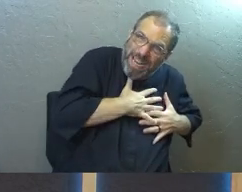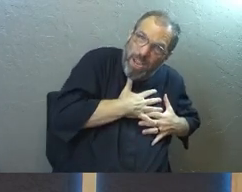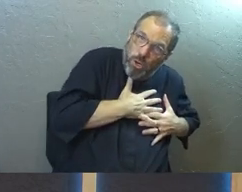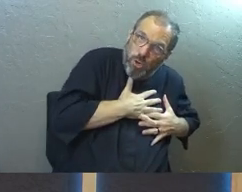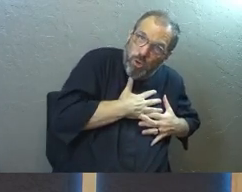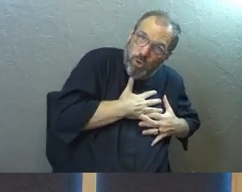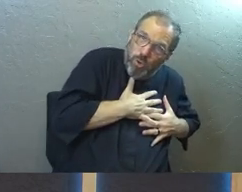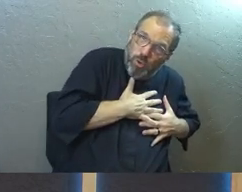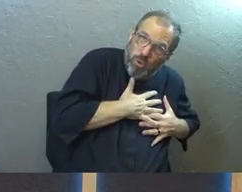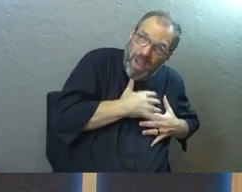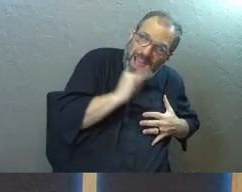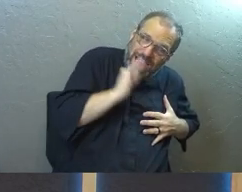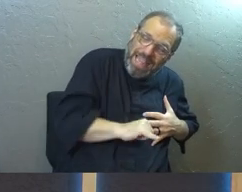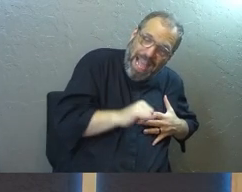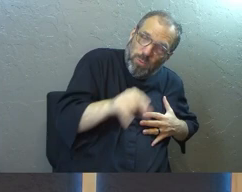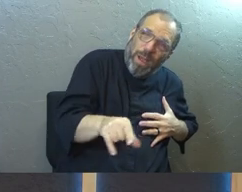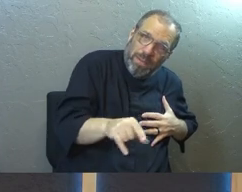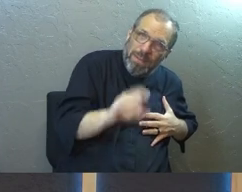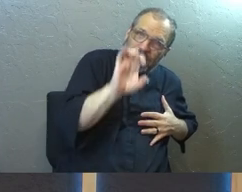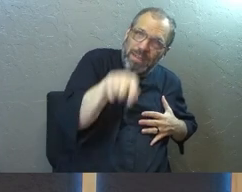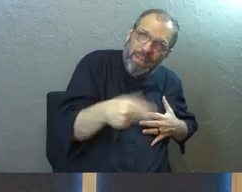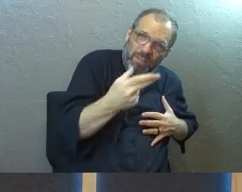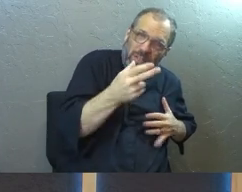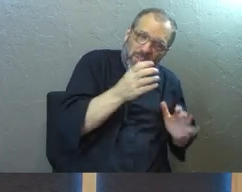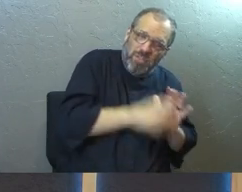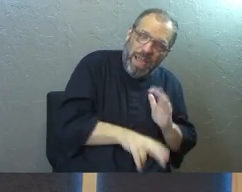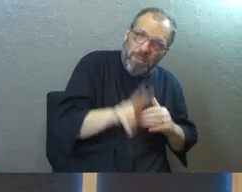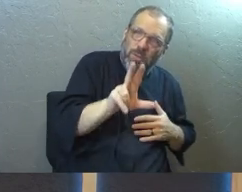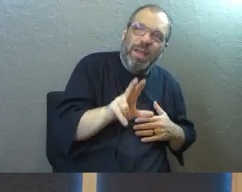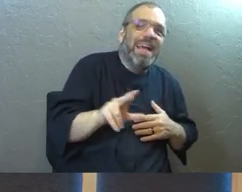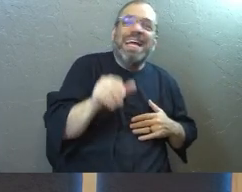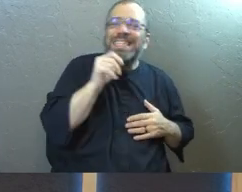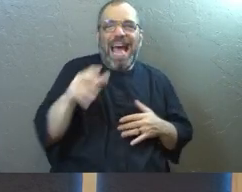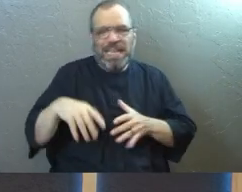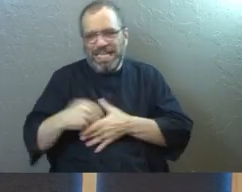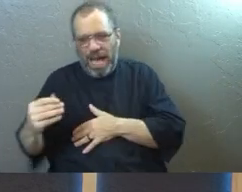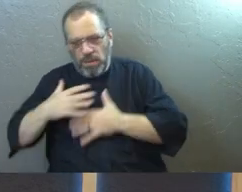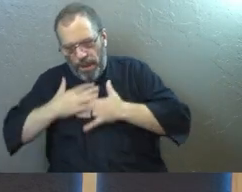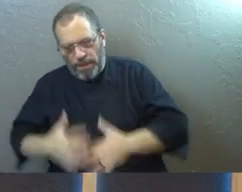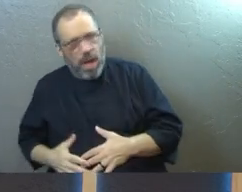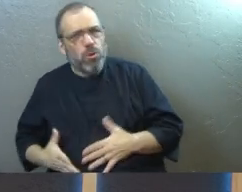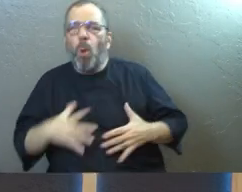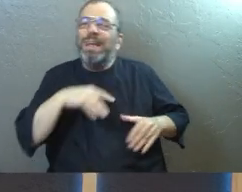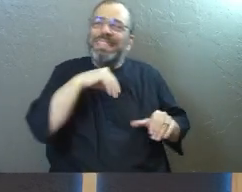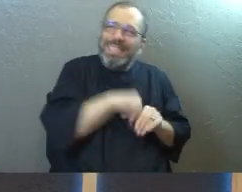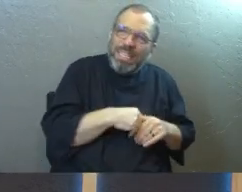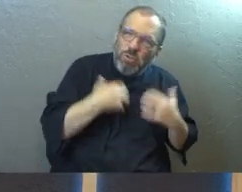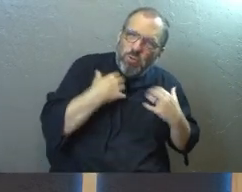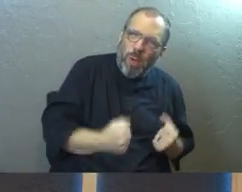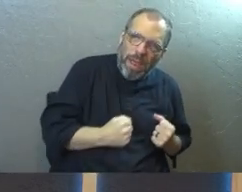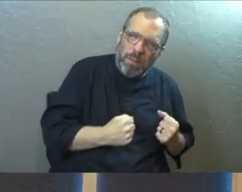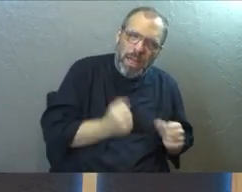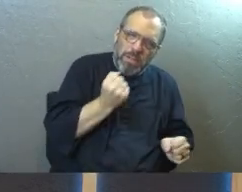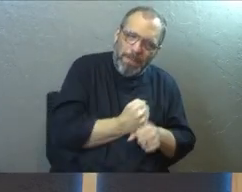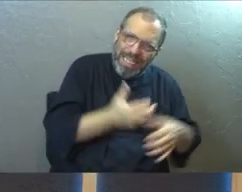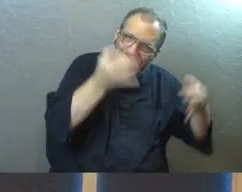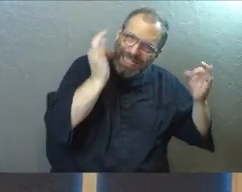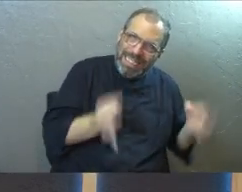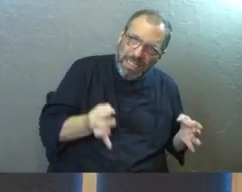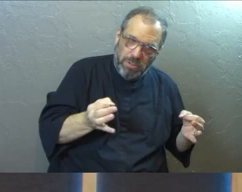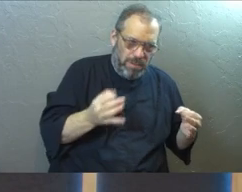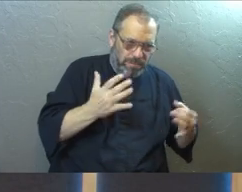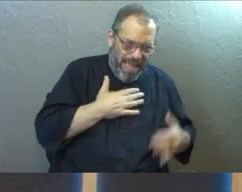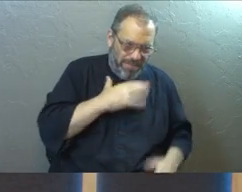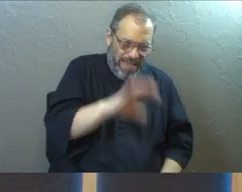you. That's what the idea here that Paul's getting at. It's not just about this outward strength, it's an inner strength to be able to make decisions,